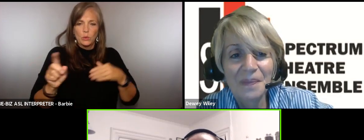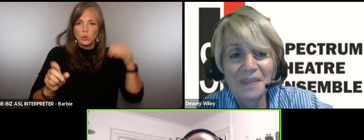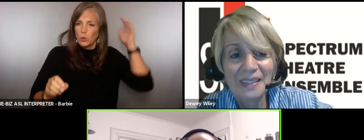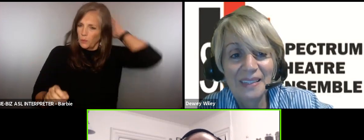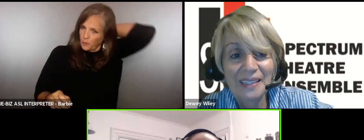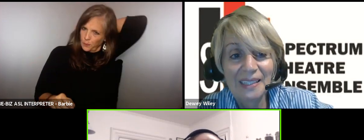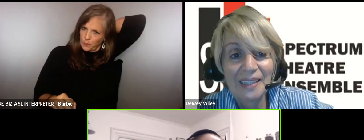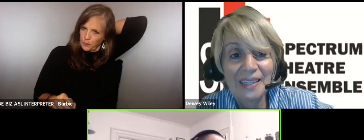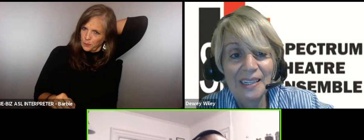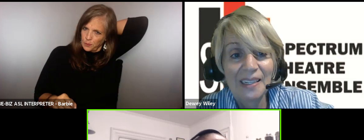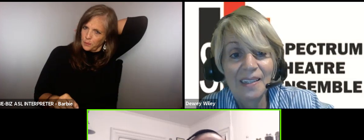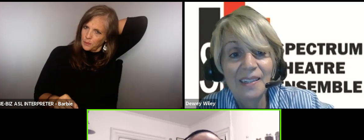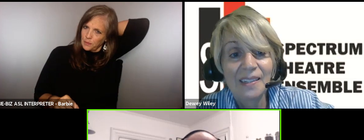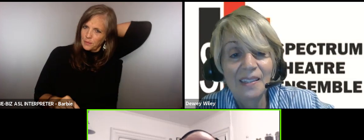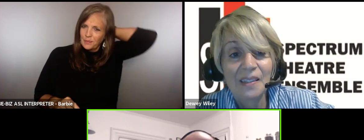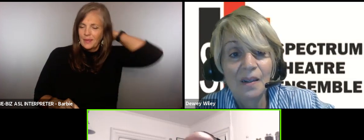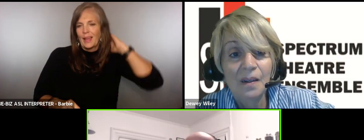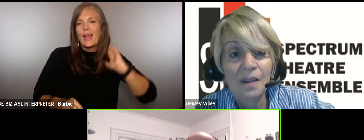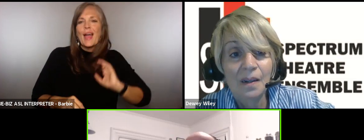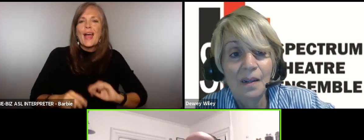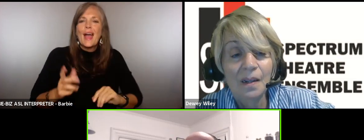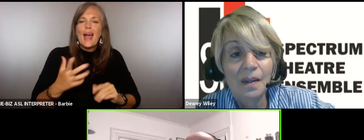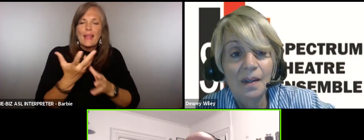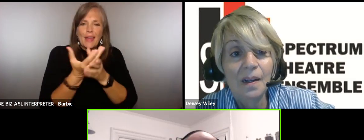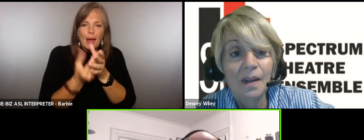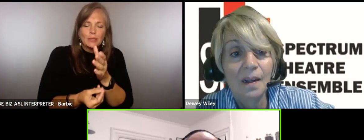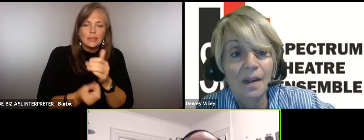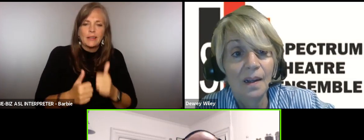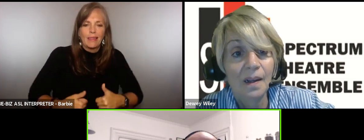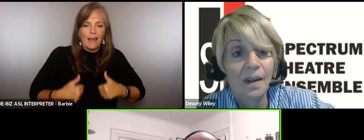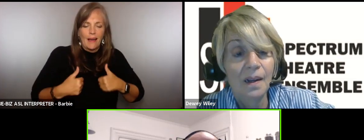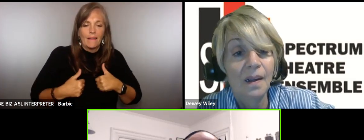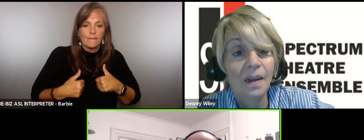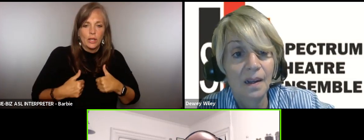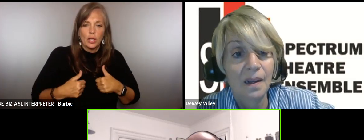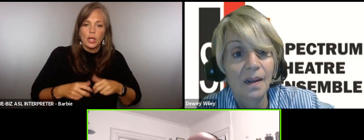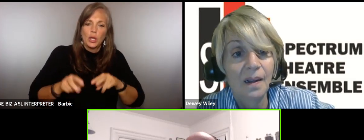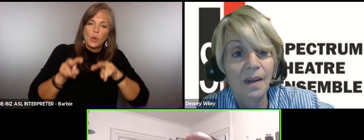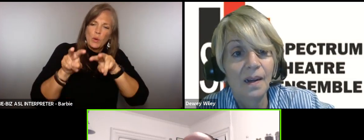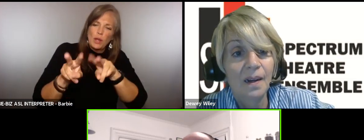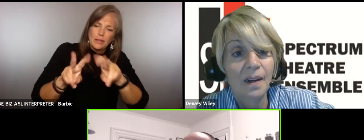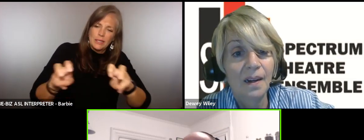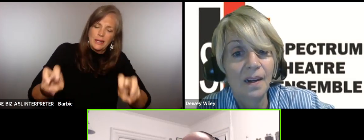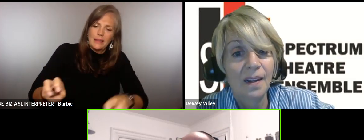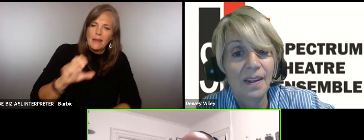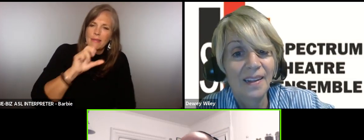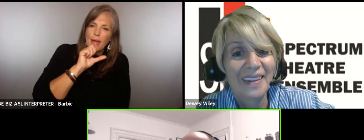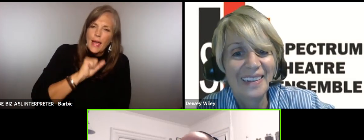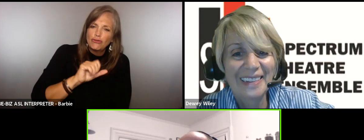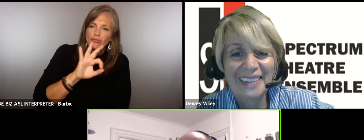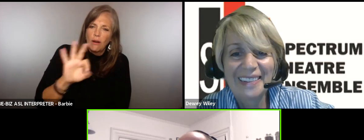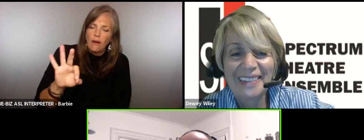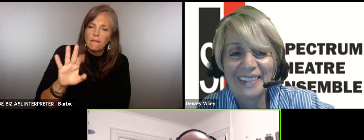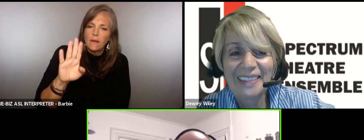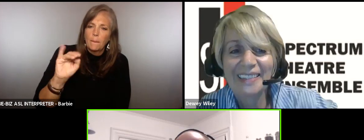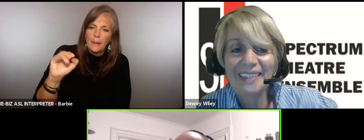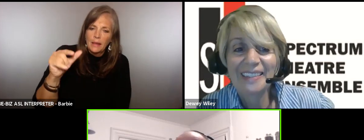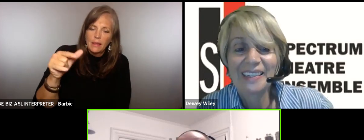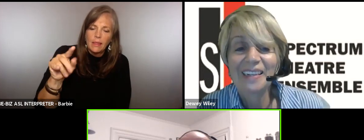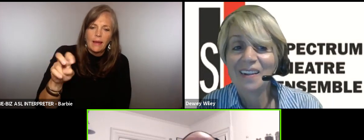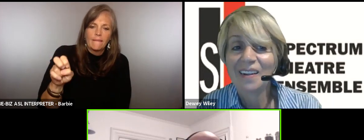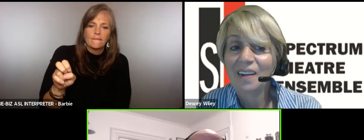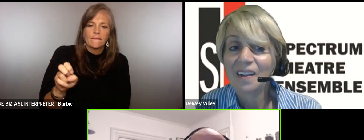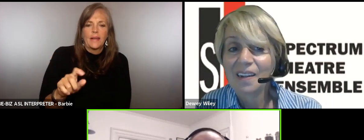absence of the live interplay you know we looked upon you know the whole notion of the age of belief you know how I would be curious to see if the audience members